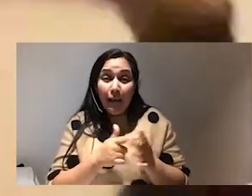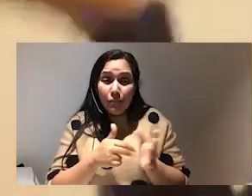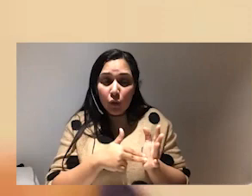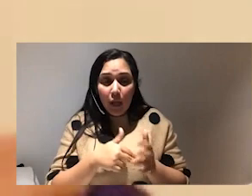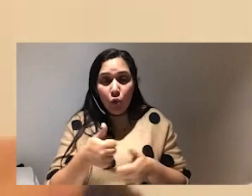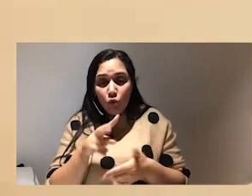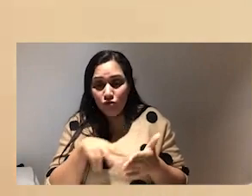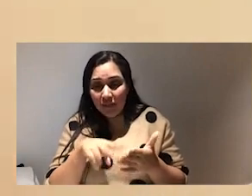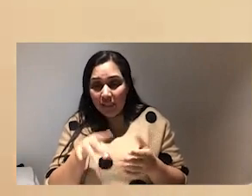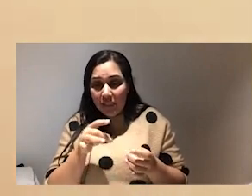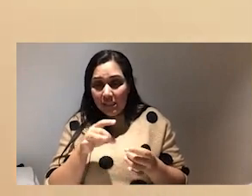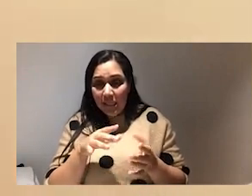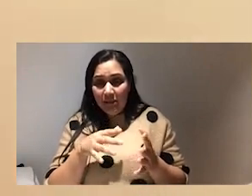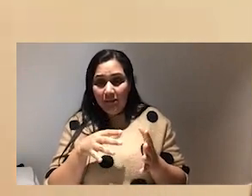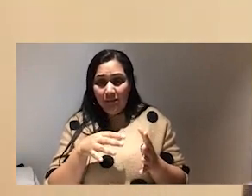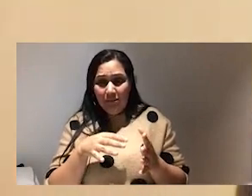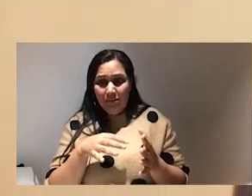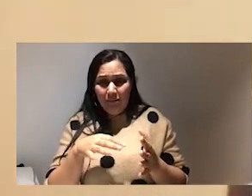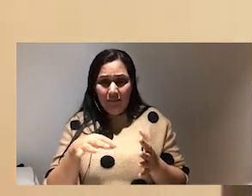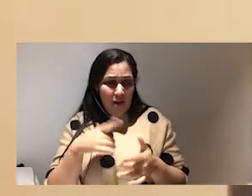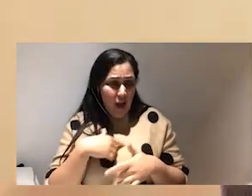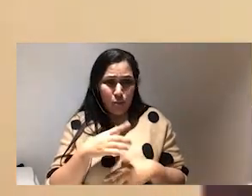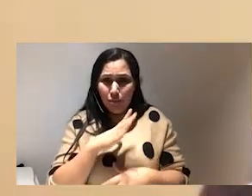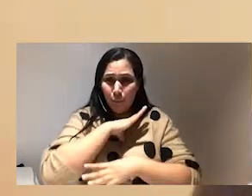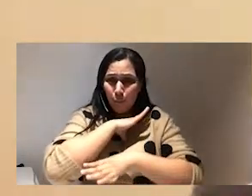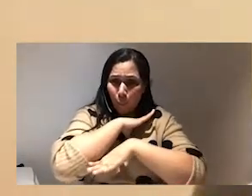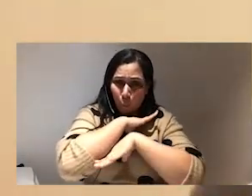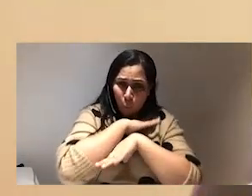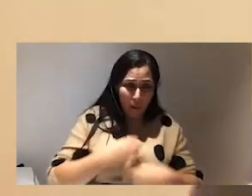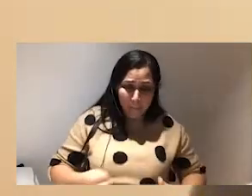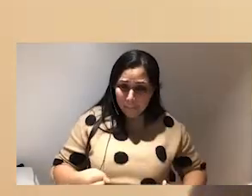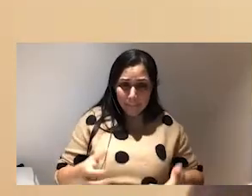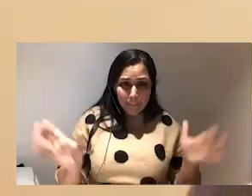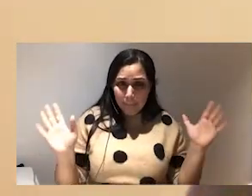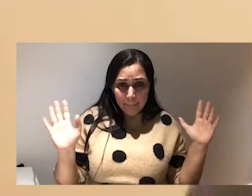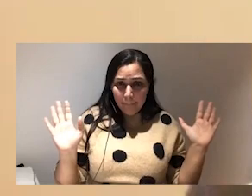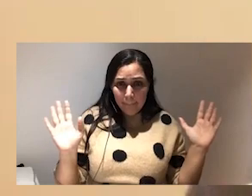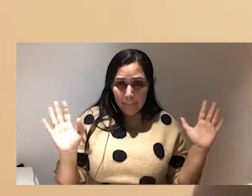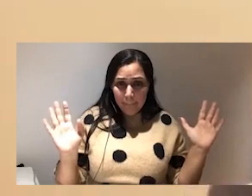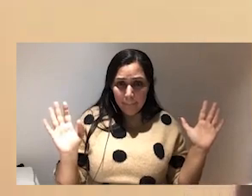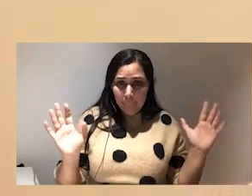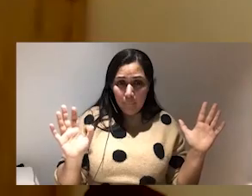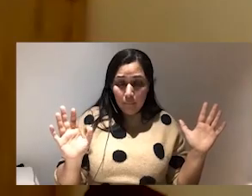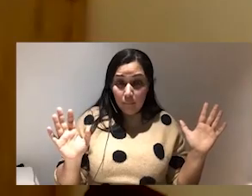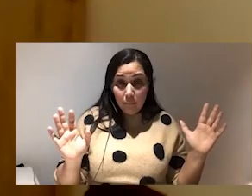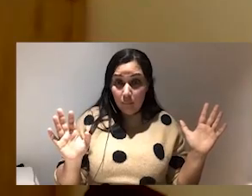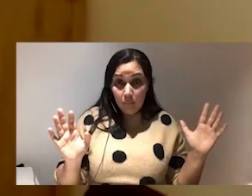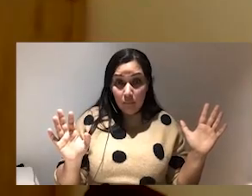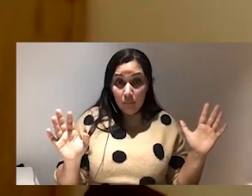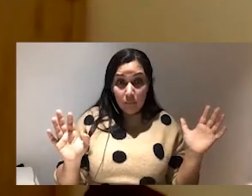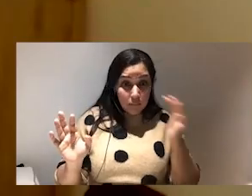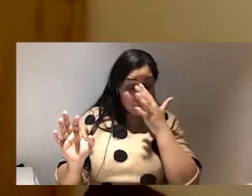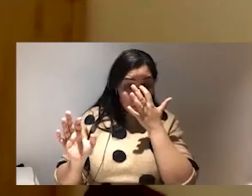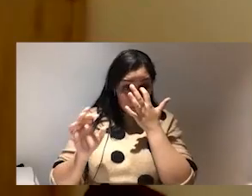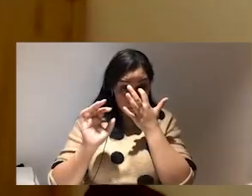goodreads and in bookstores yeah i was knackered i was so tired i can imagine it's